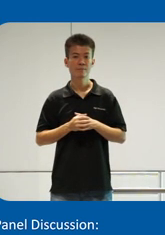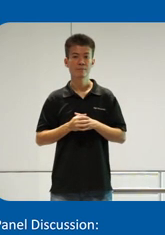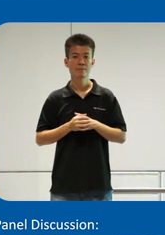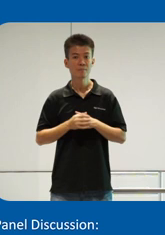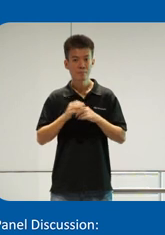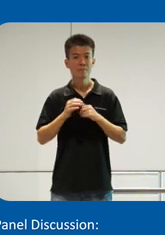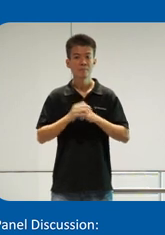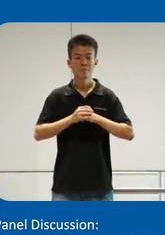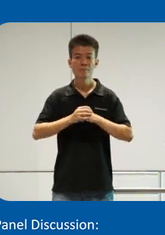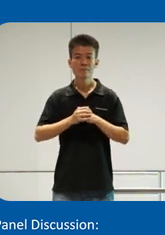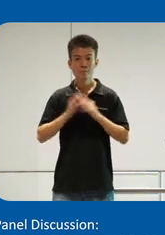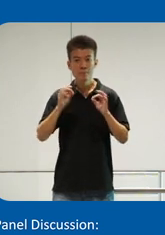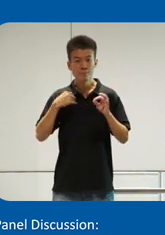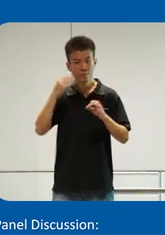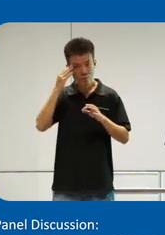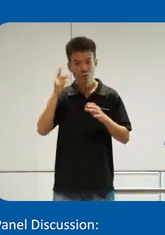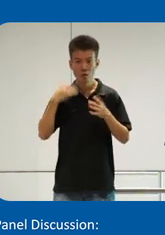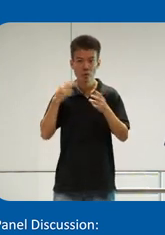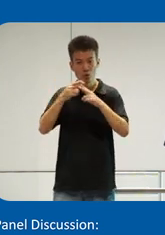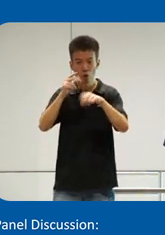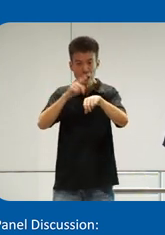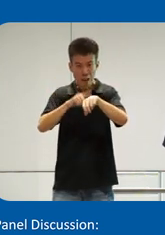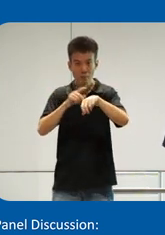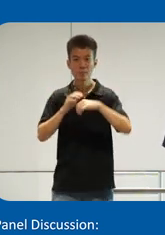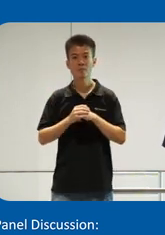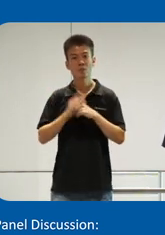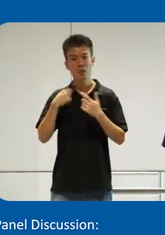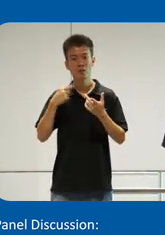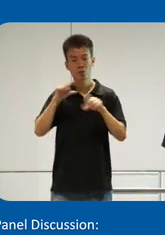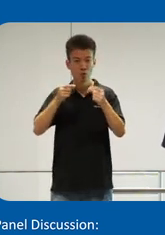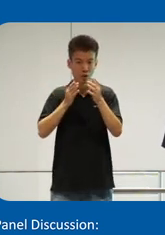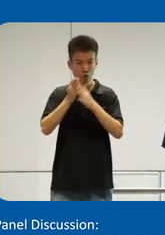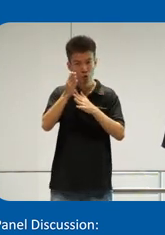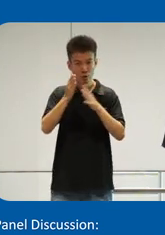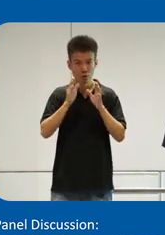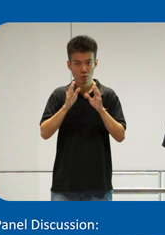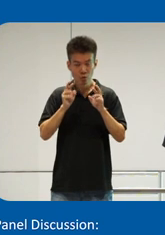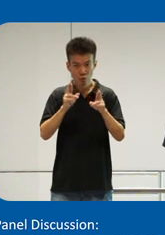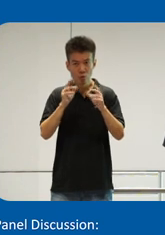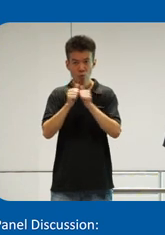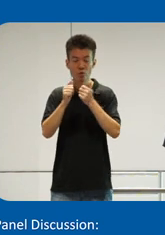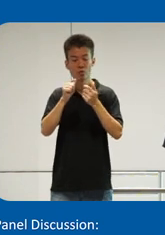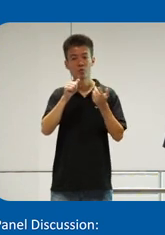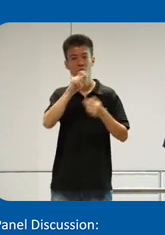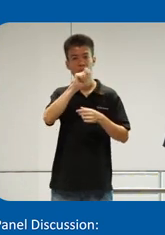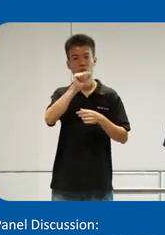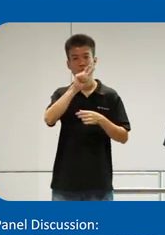Okay, I know I only have a very short time, so I am rushing through. Now with the focus of NaviLens.